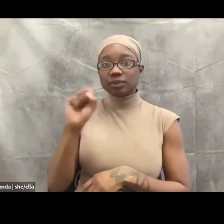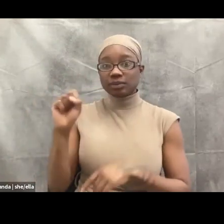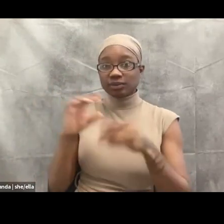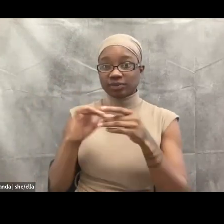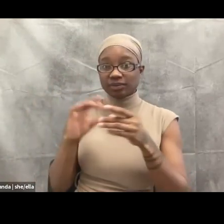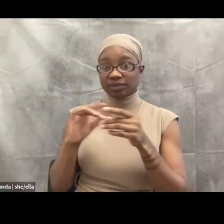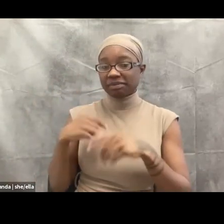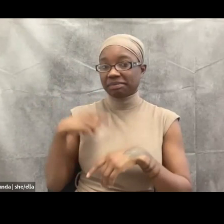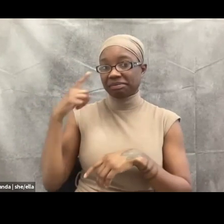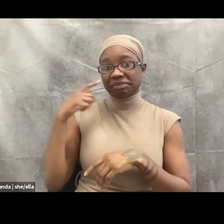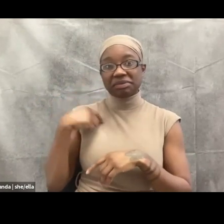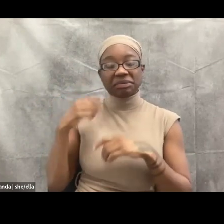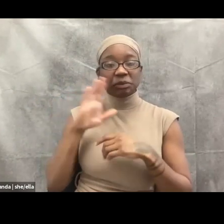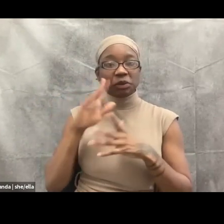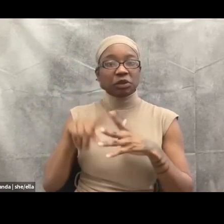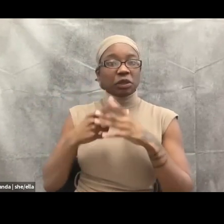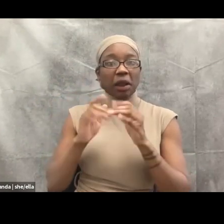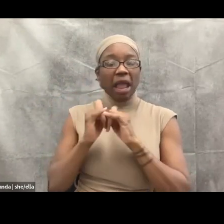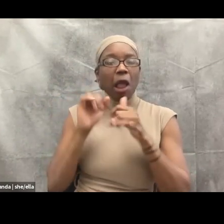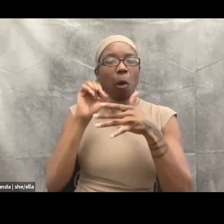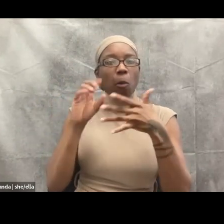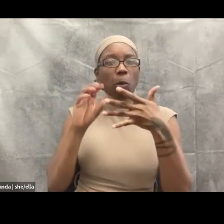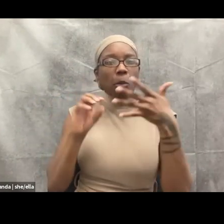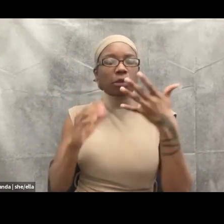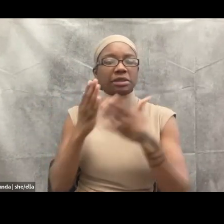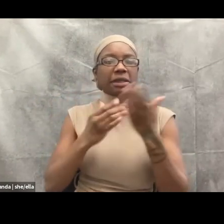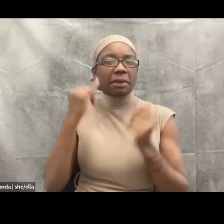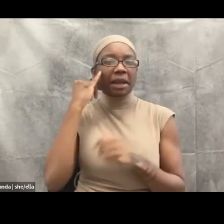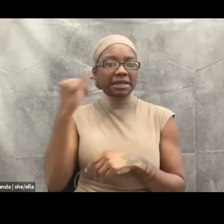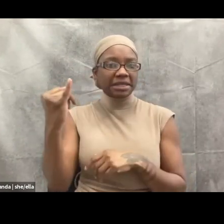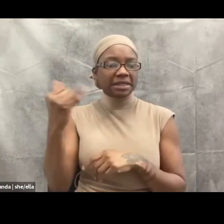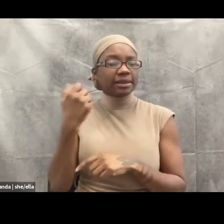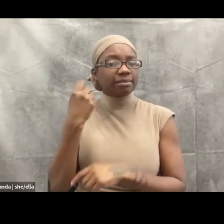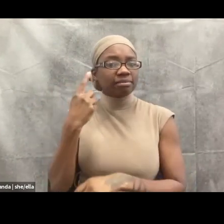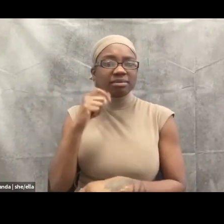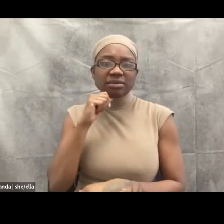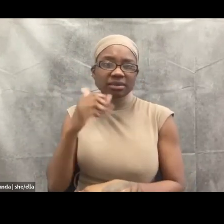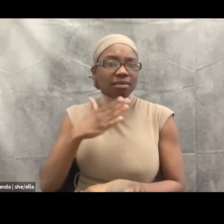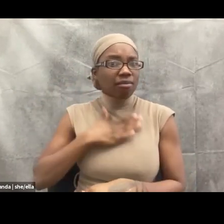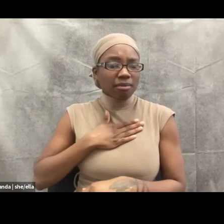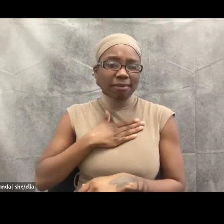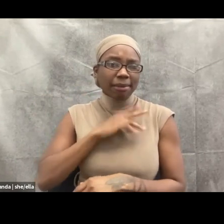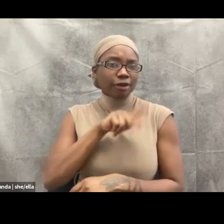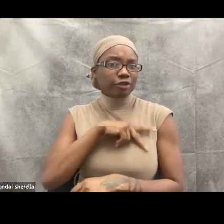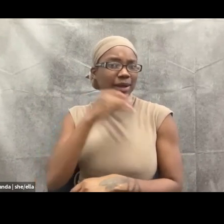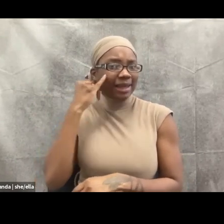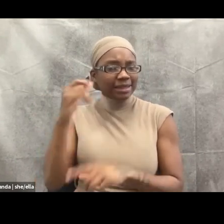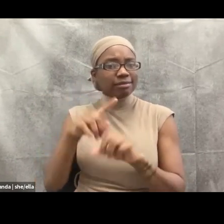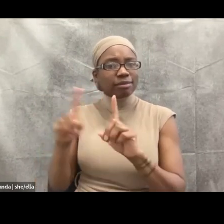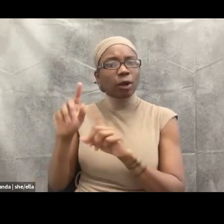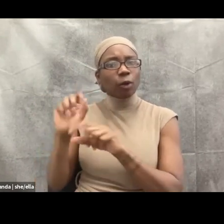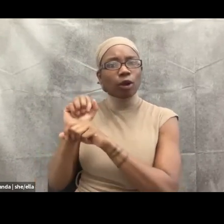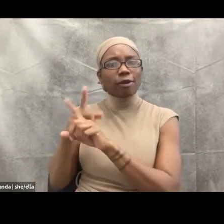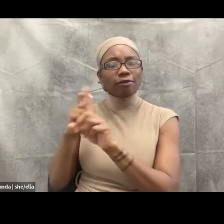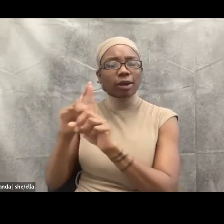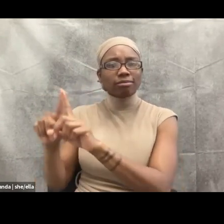the work of black, brown, and an indigenous abolitionists, um, and disabled advocates really shaped my perspective. And I've been really influenced by